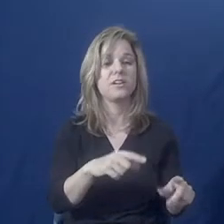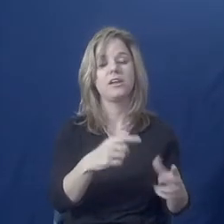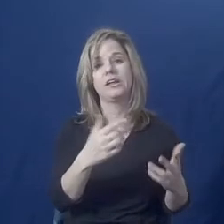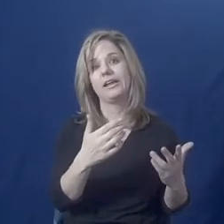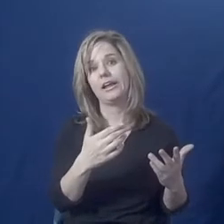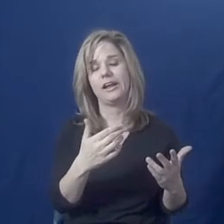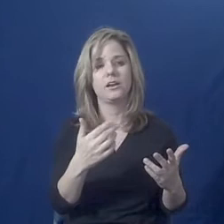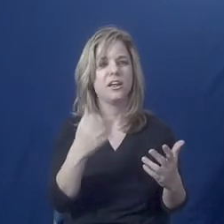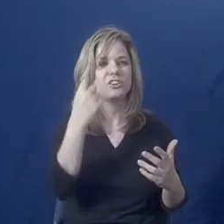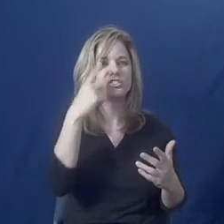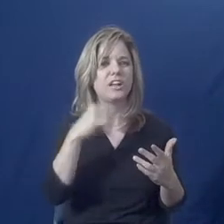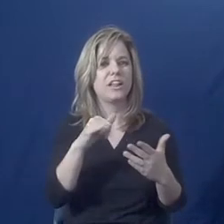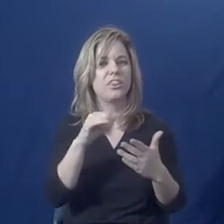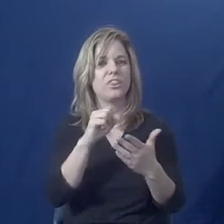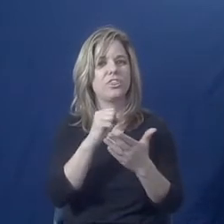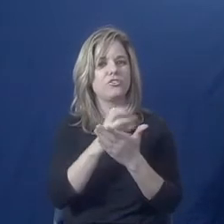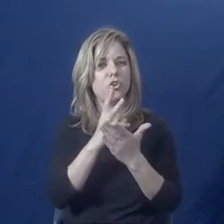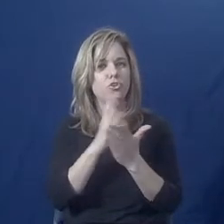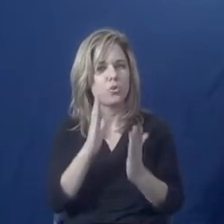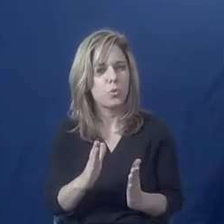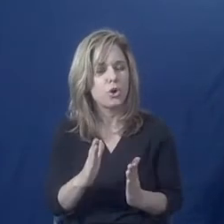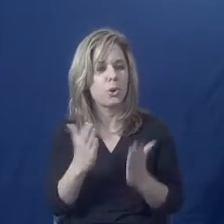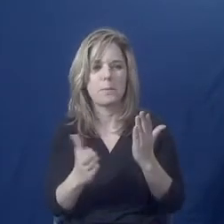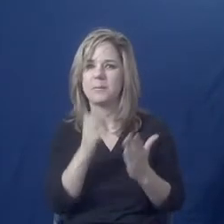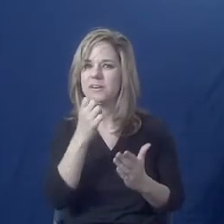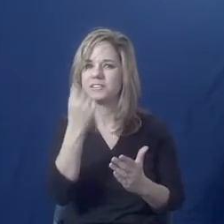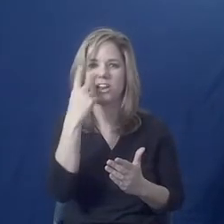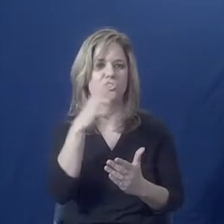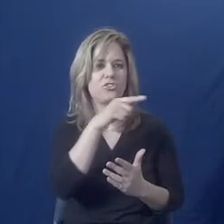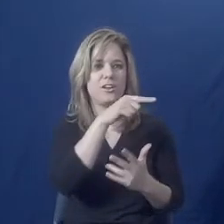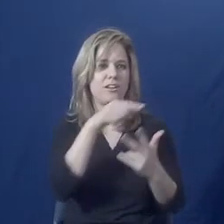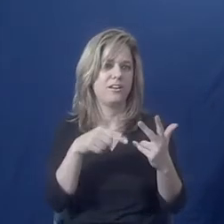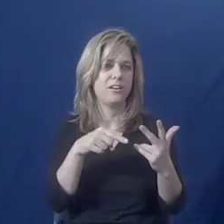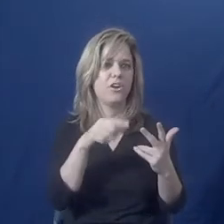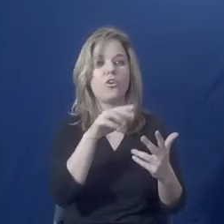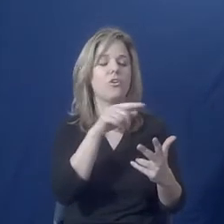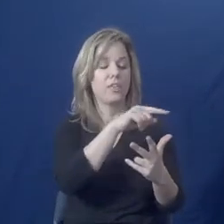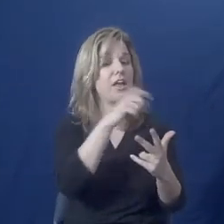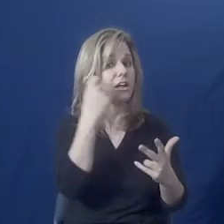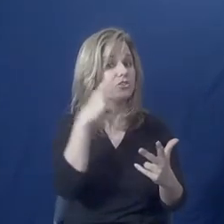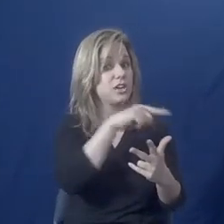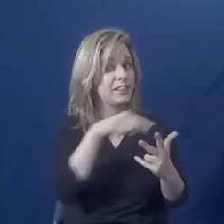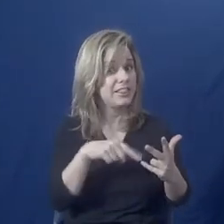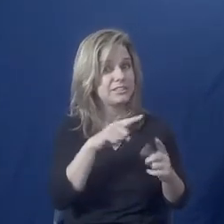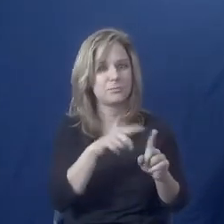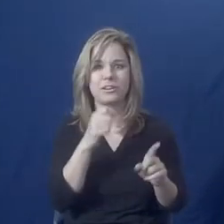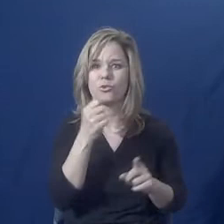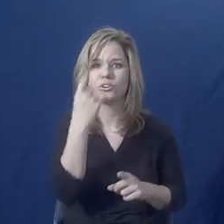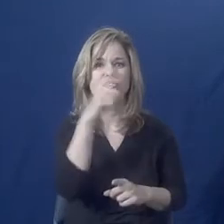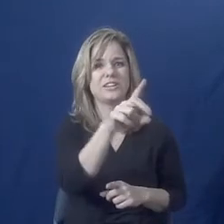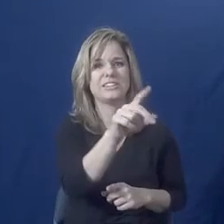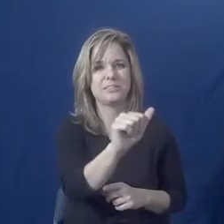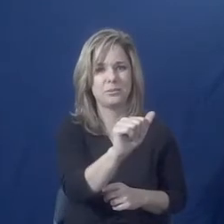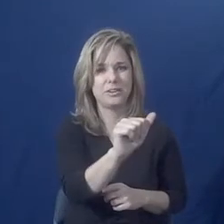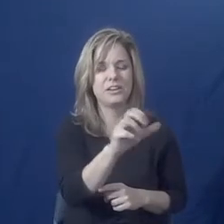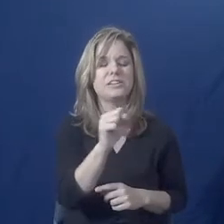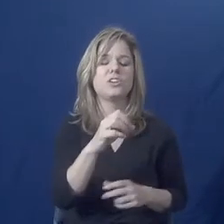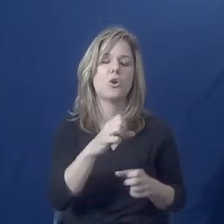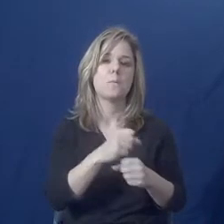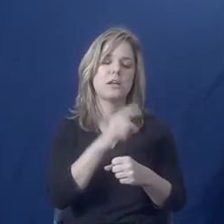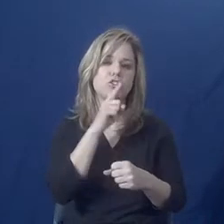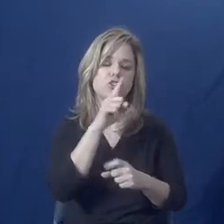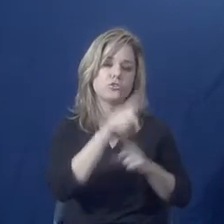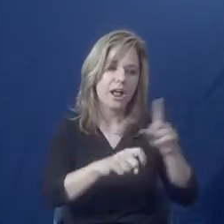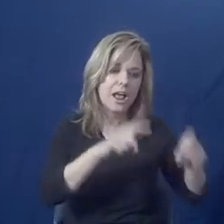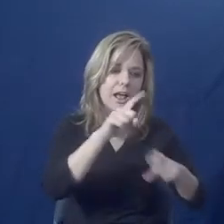provide as much information that you're comfortable with. And advocates should really ask about a lot of information. And under a little while of